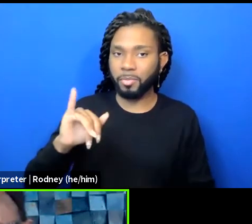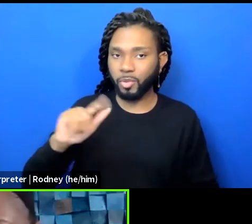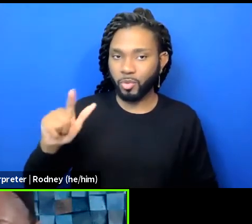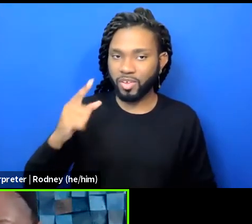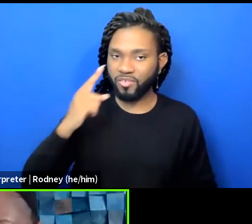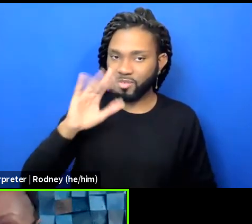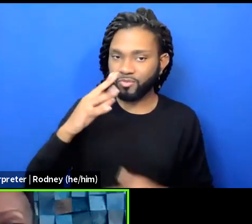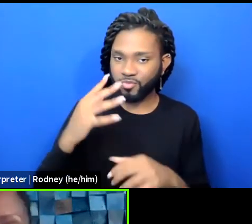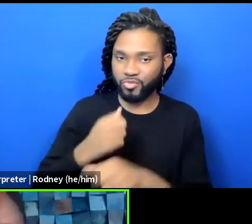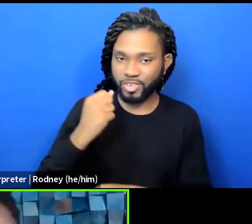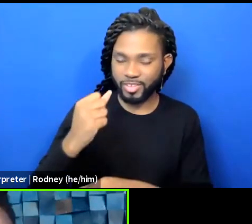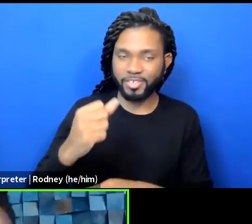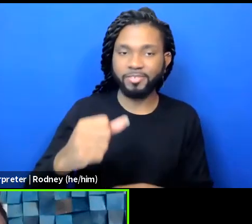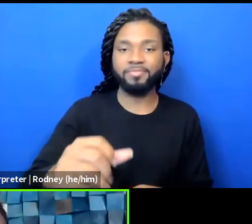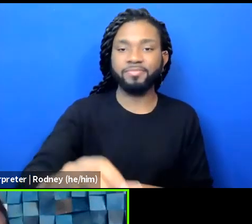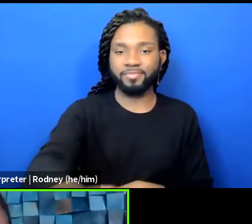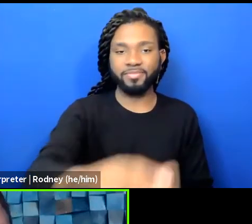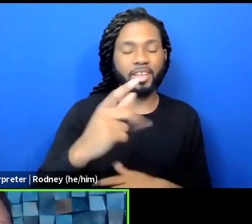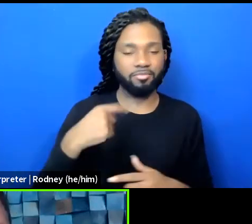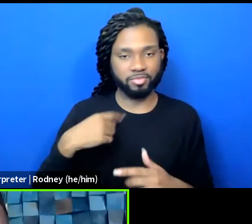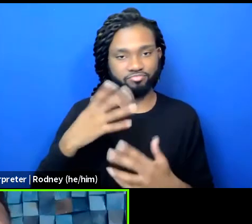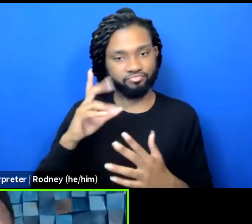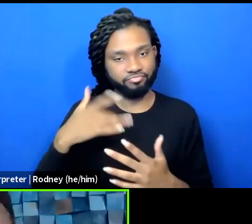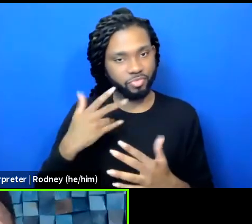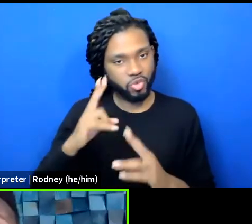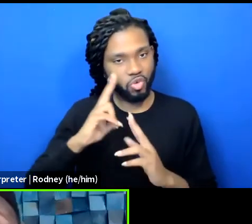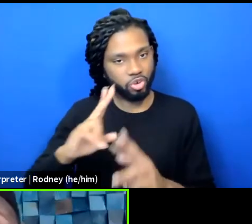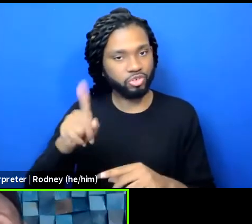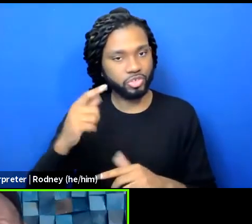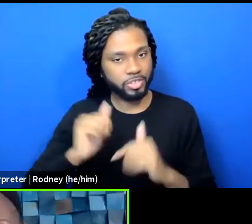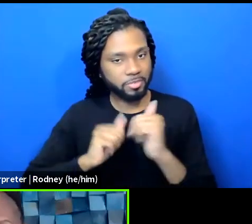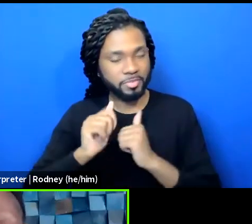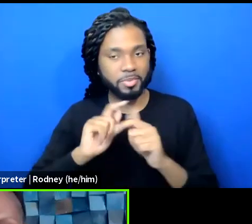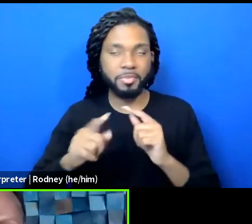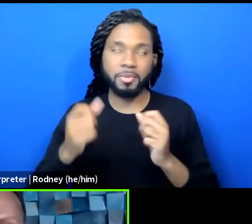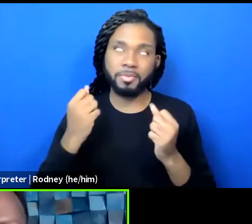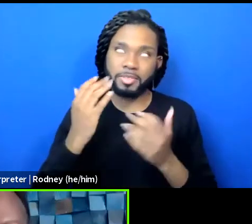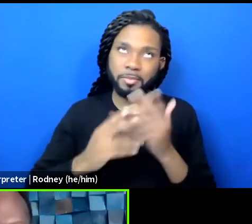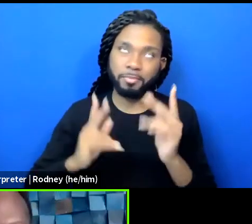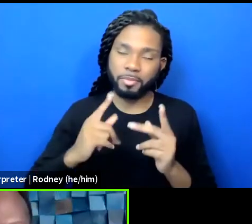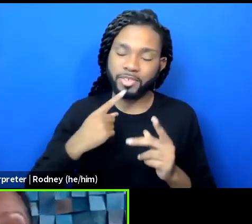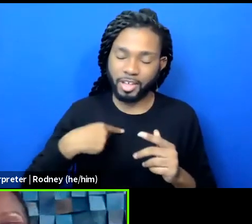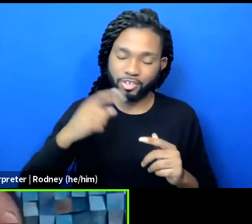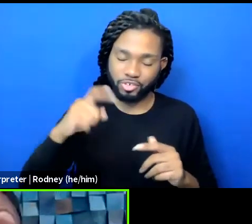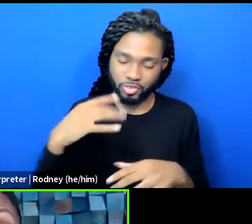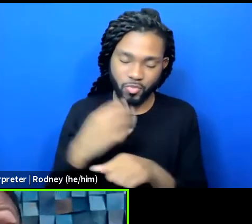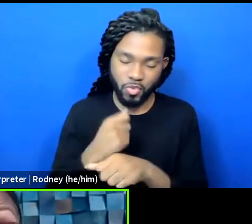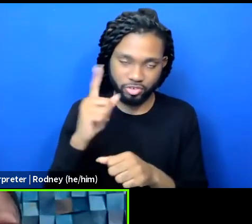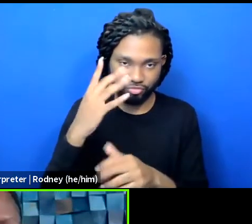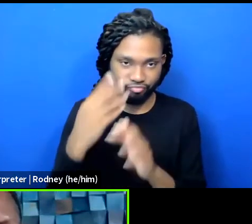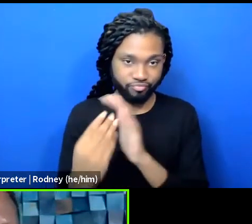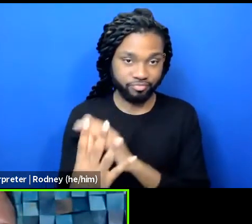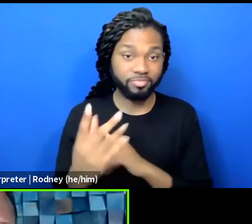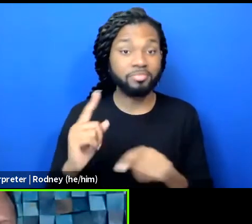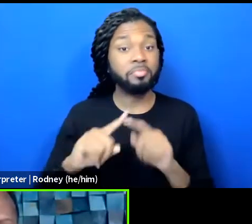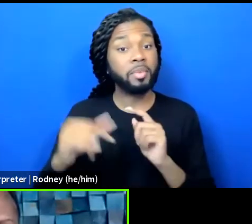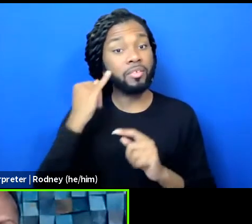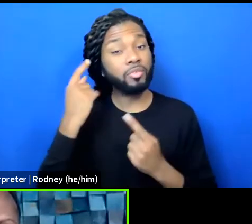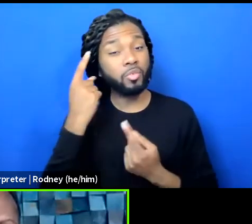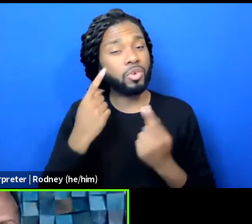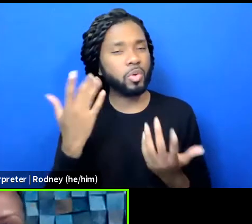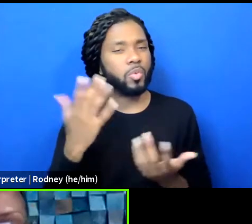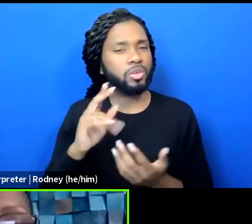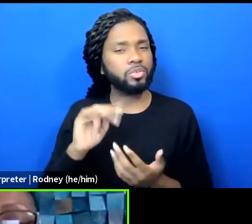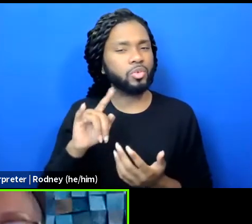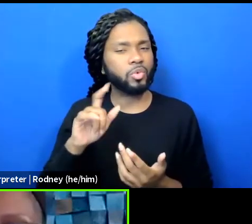was an honor just to compete, and some people are saying that I should have won. That's all. And if you're wondering, what's Nicole talking